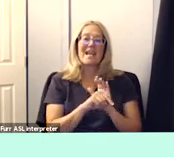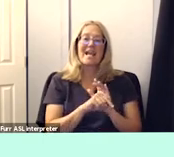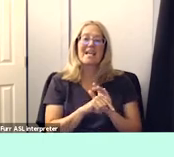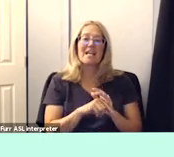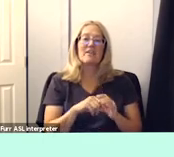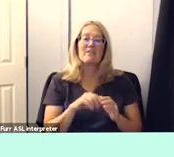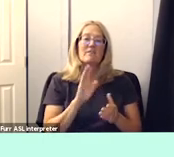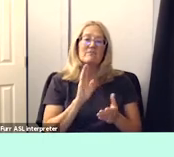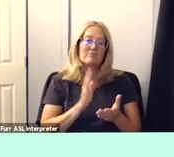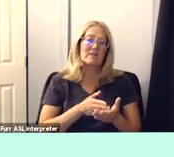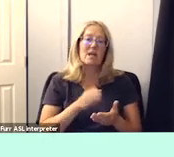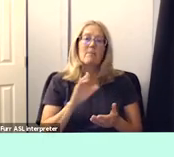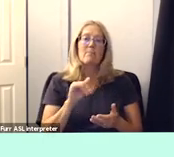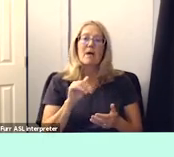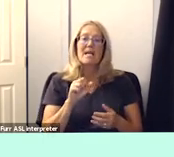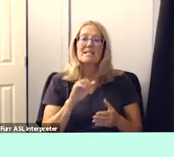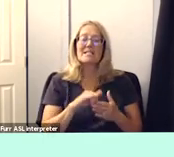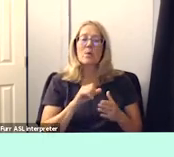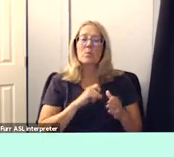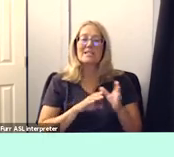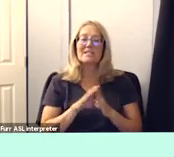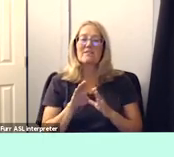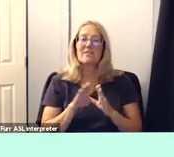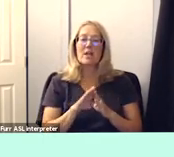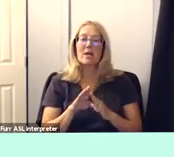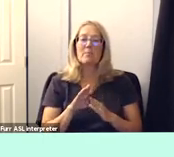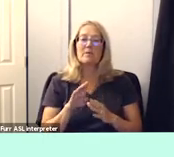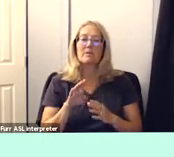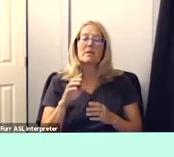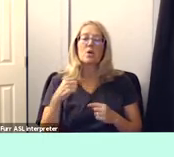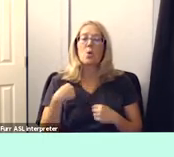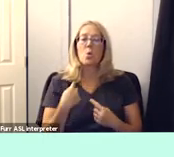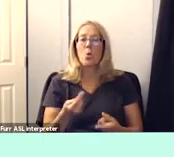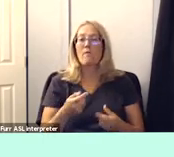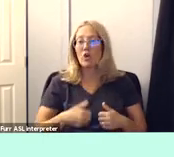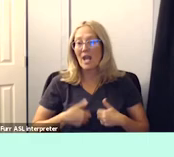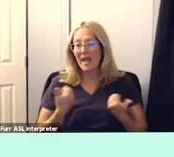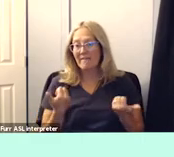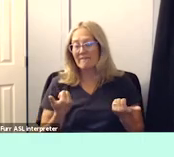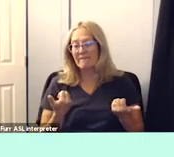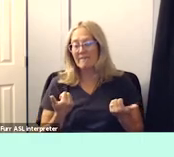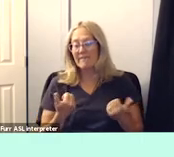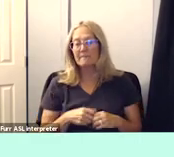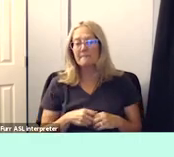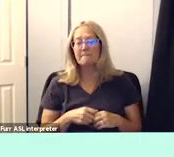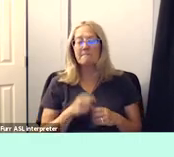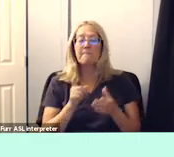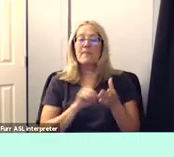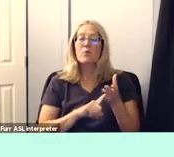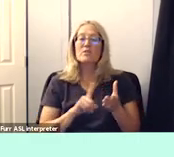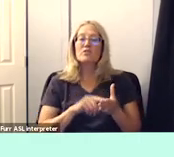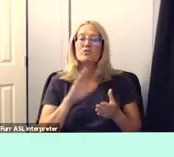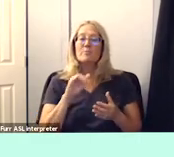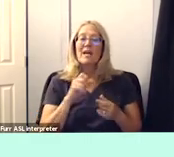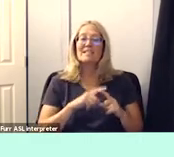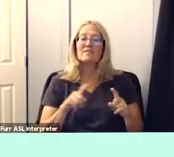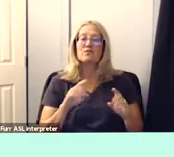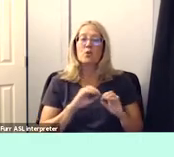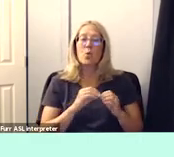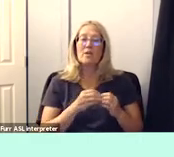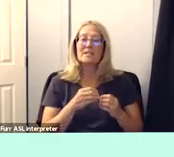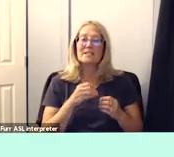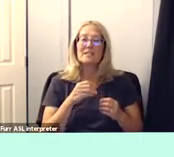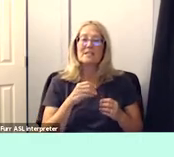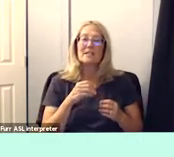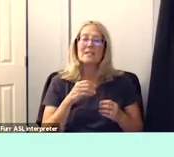biases that we develop over the course of our lifetime but research by organizations such as the